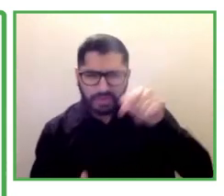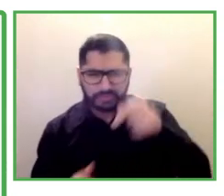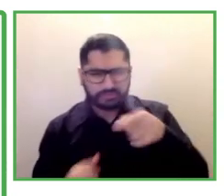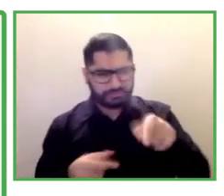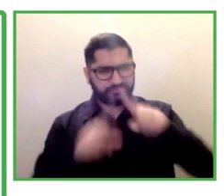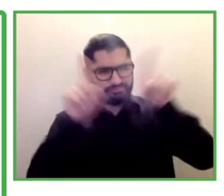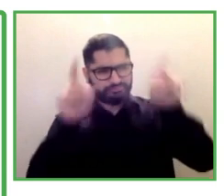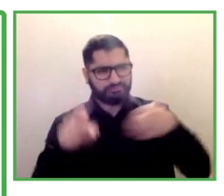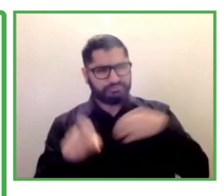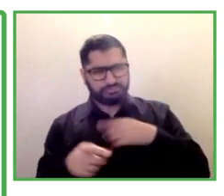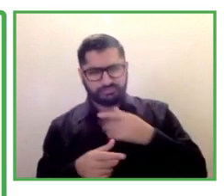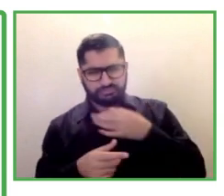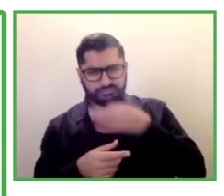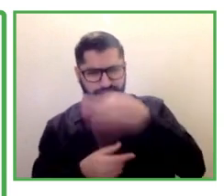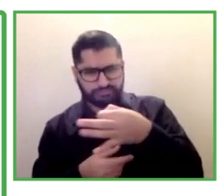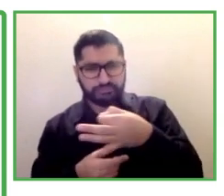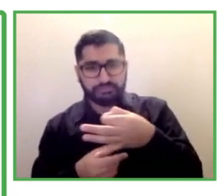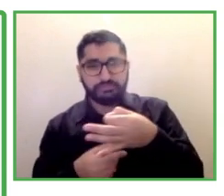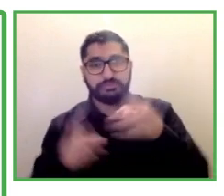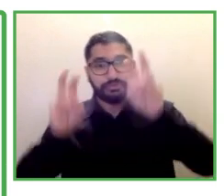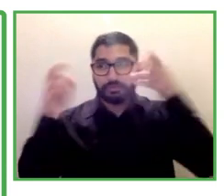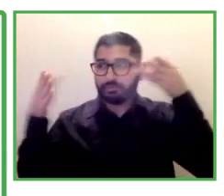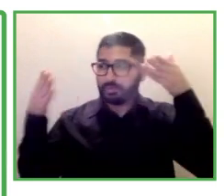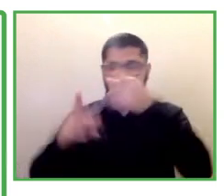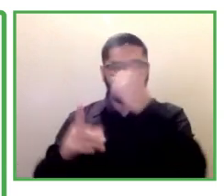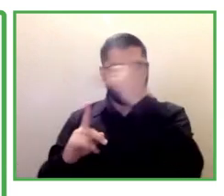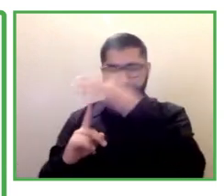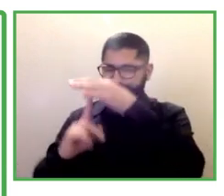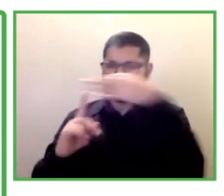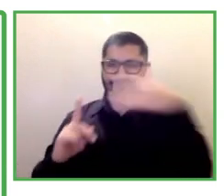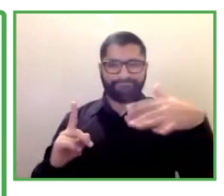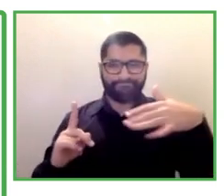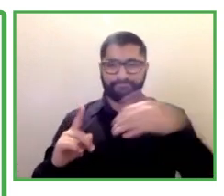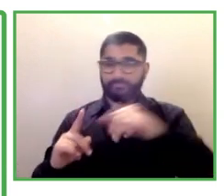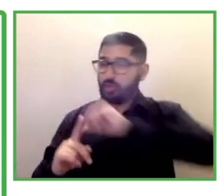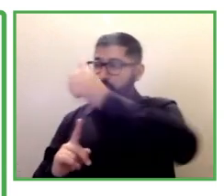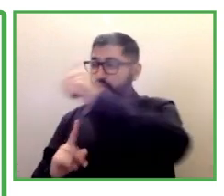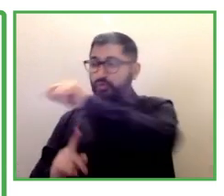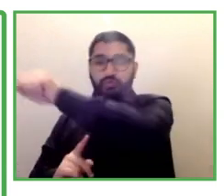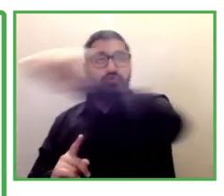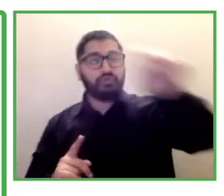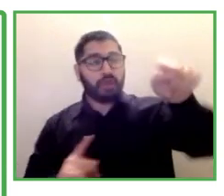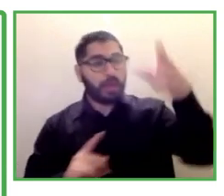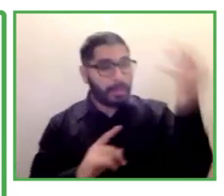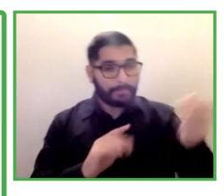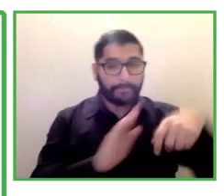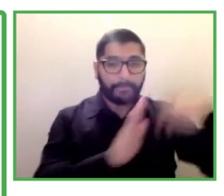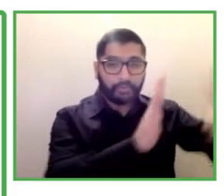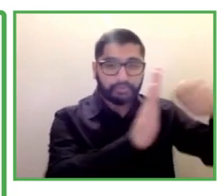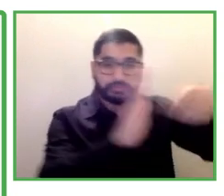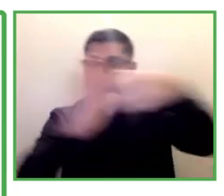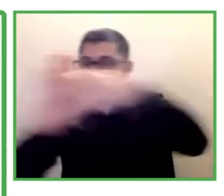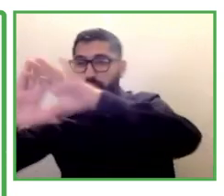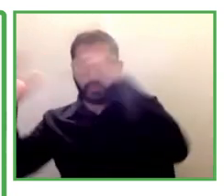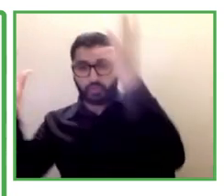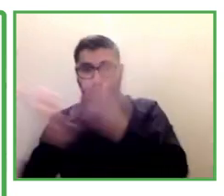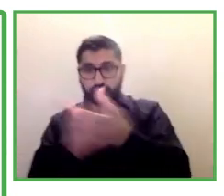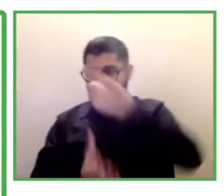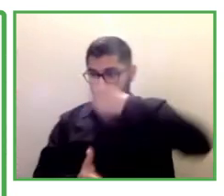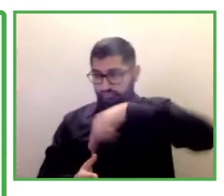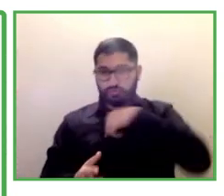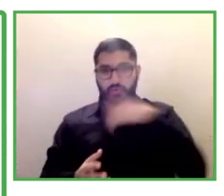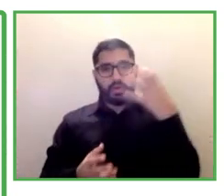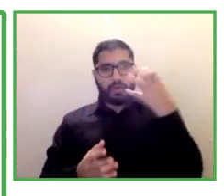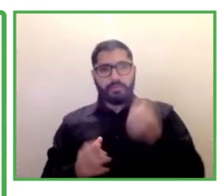across the globe uh and no other program really compares to stepping into uh stepping into is entirely funded